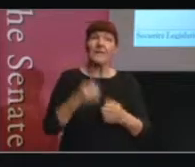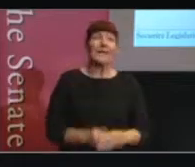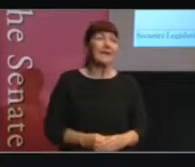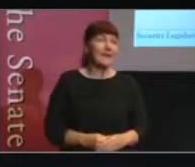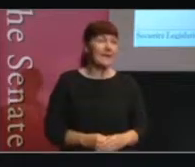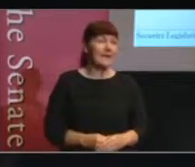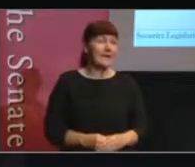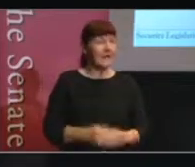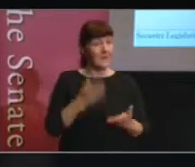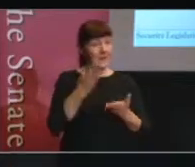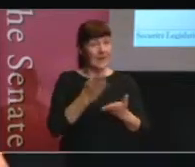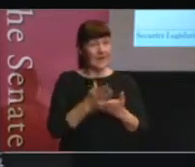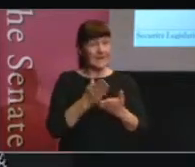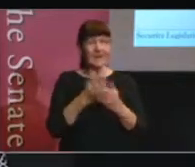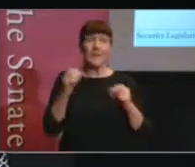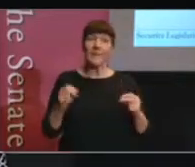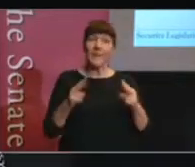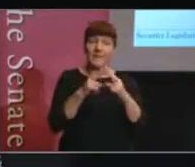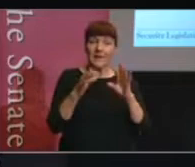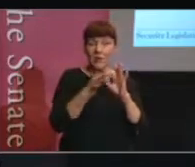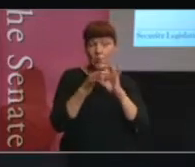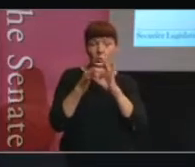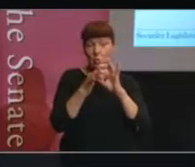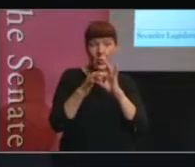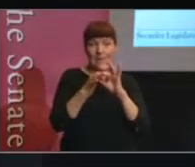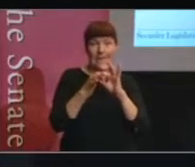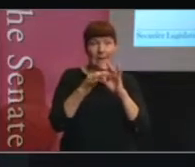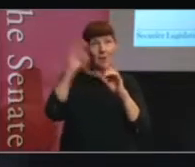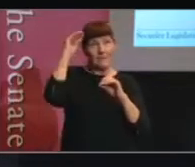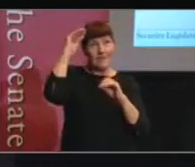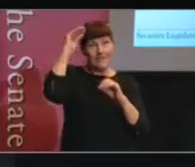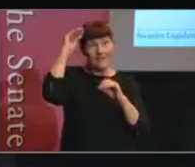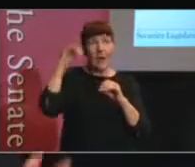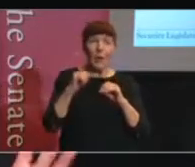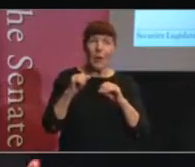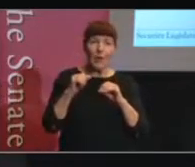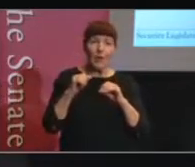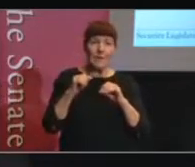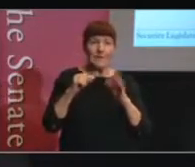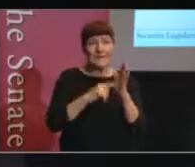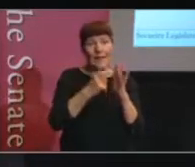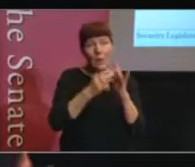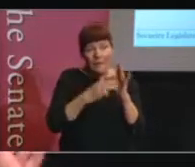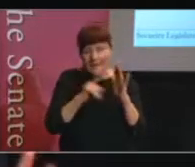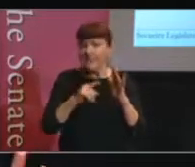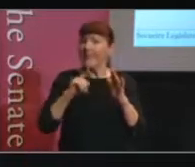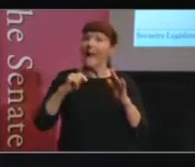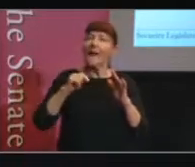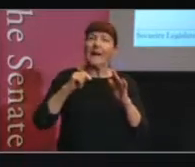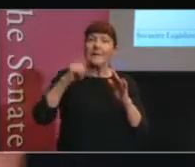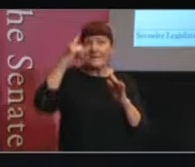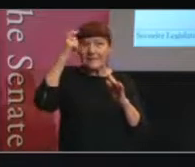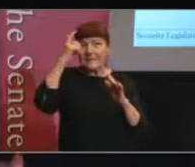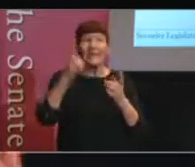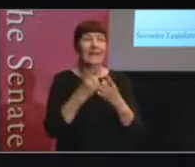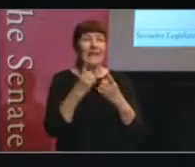the Parliamentary Joint Committee on Intelligence and Security, that openly is not interested in human rights, it's interested in